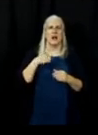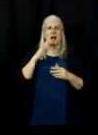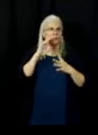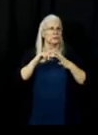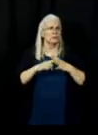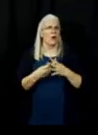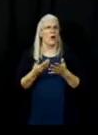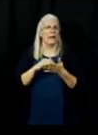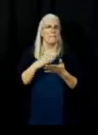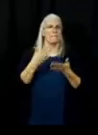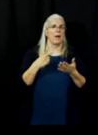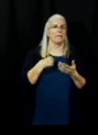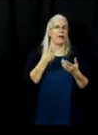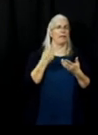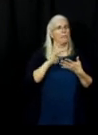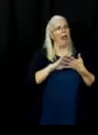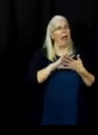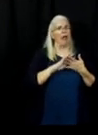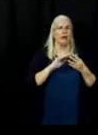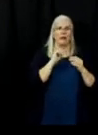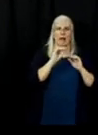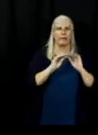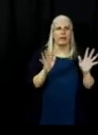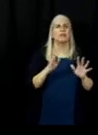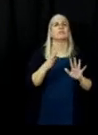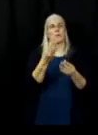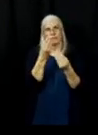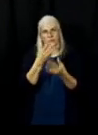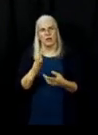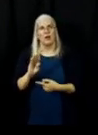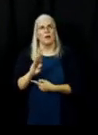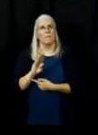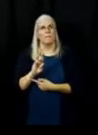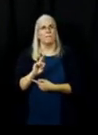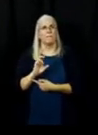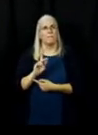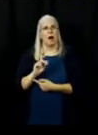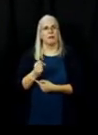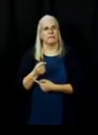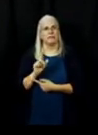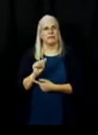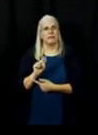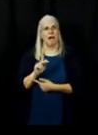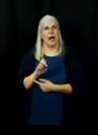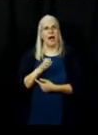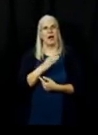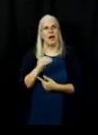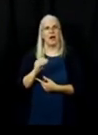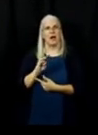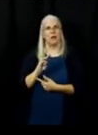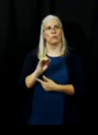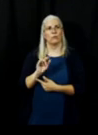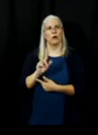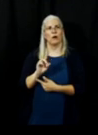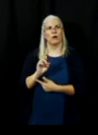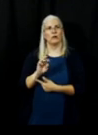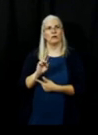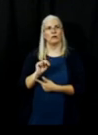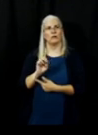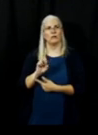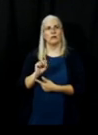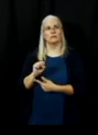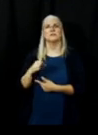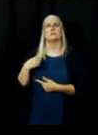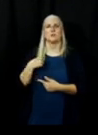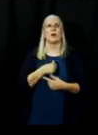out in this Bucks Lake area Bucks Lake wilderness we've got our hot shot crews out there currently going direct on the